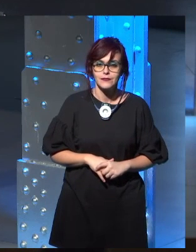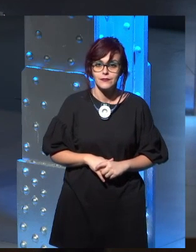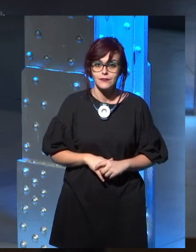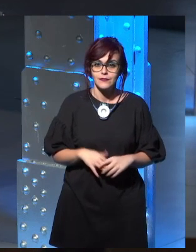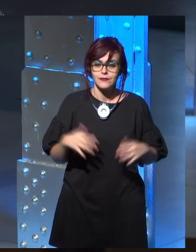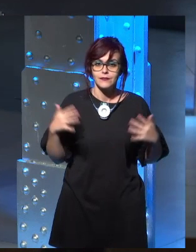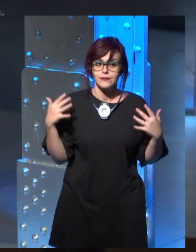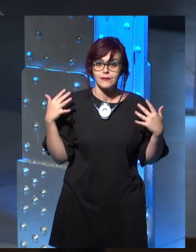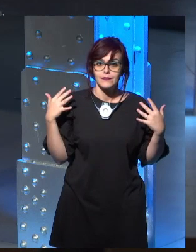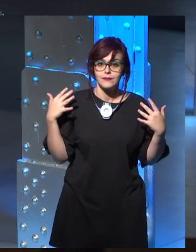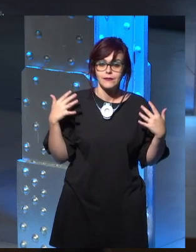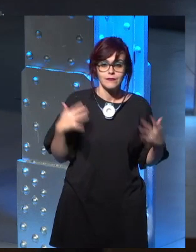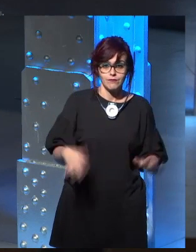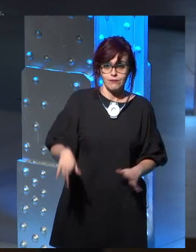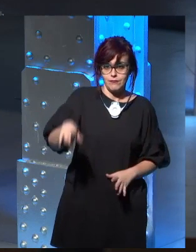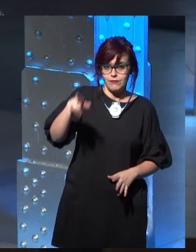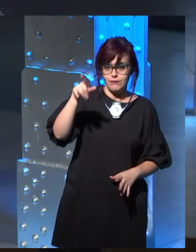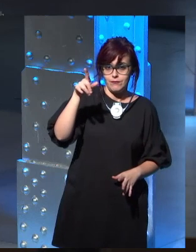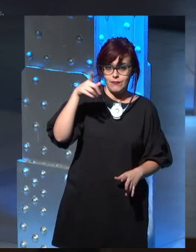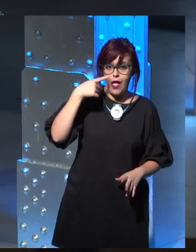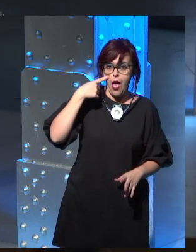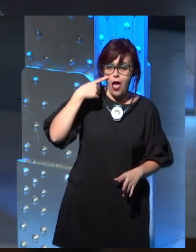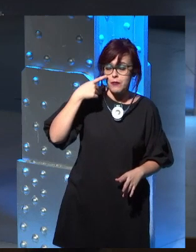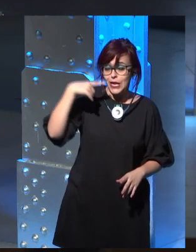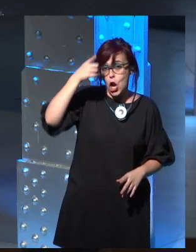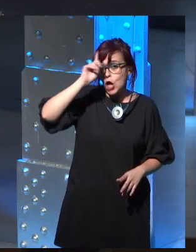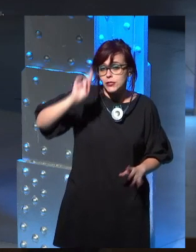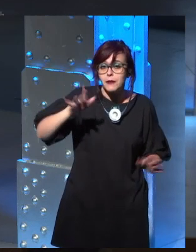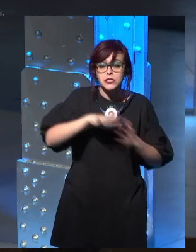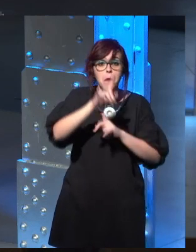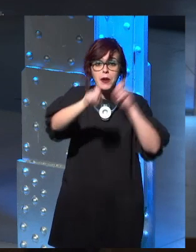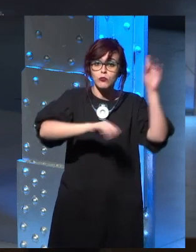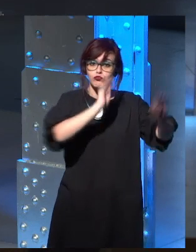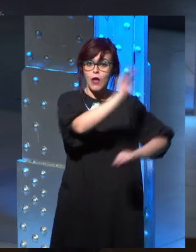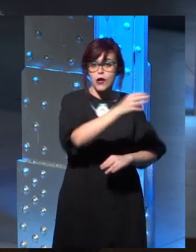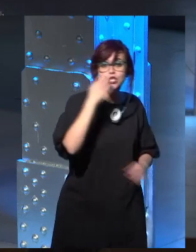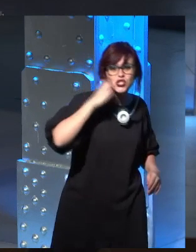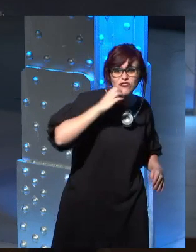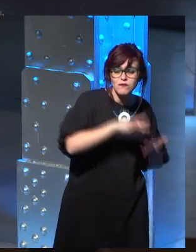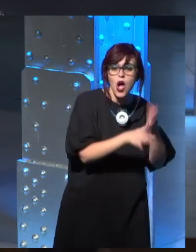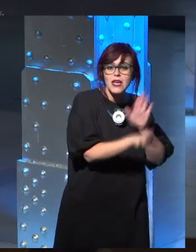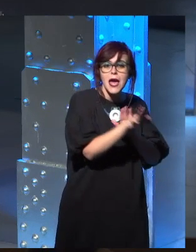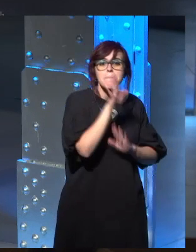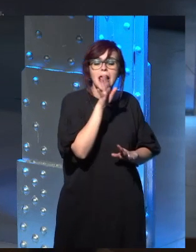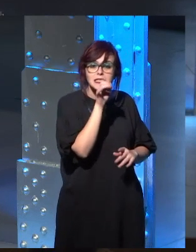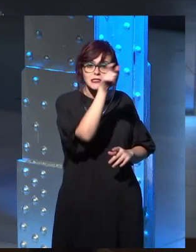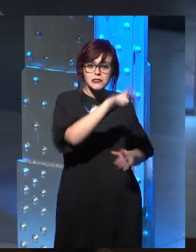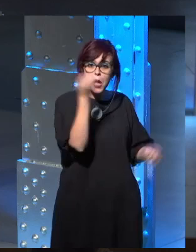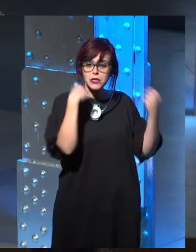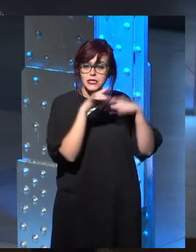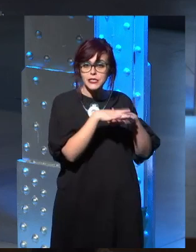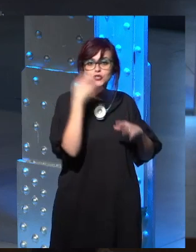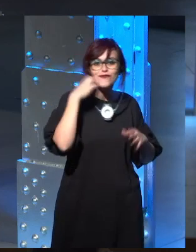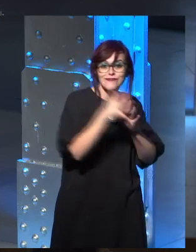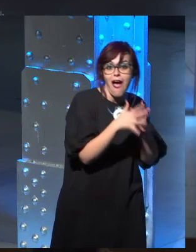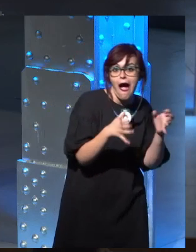Uh, we don't know. We, I, you know, we know, we never really asked George these things and, and George doesn't really volunteer. Us